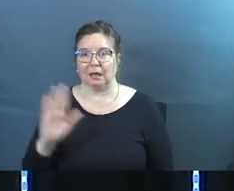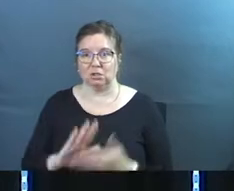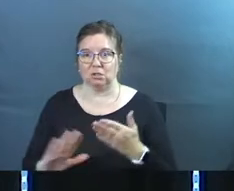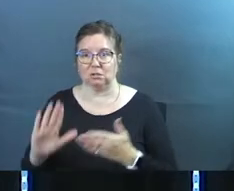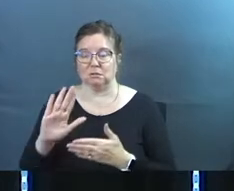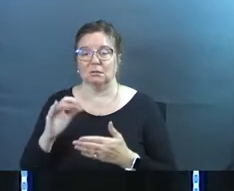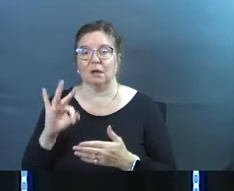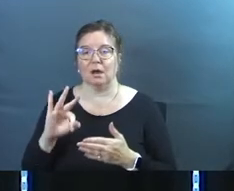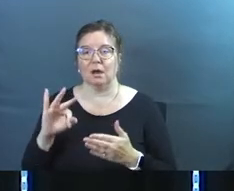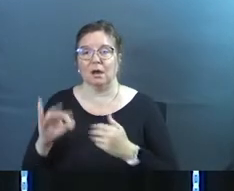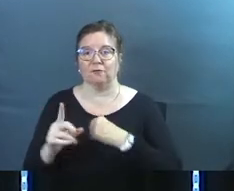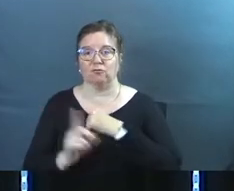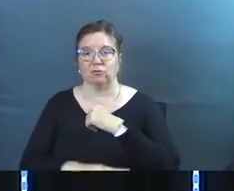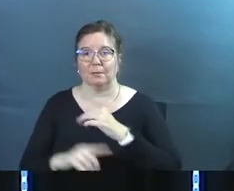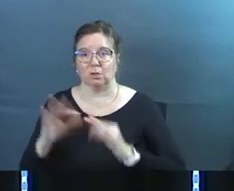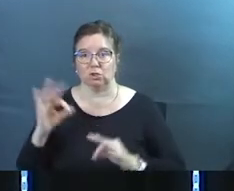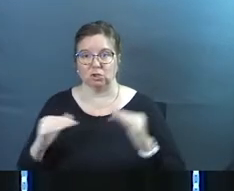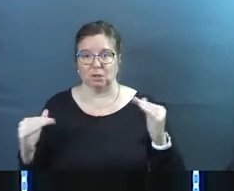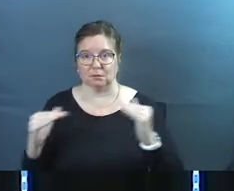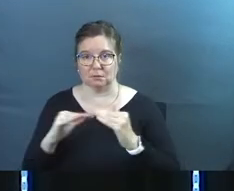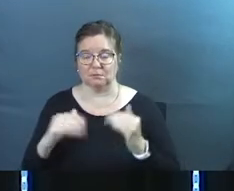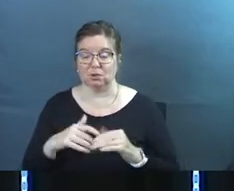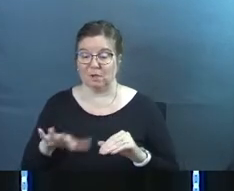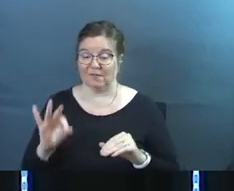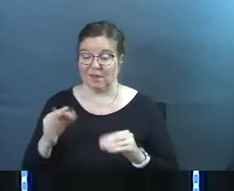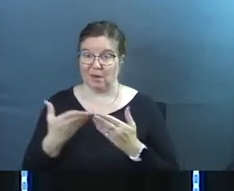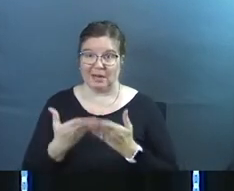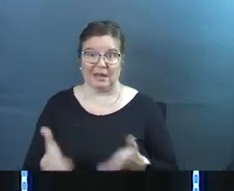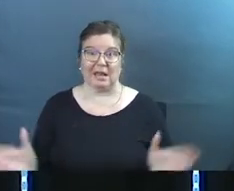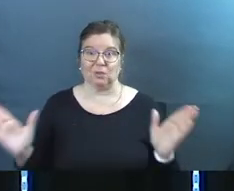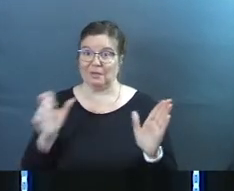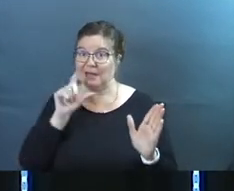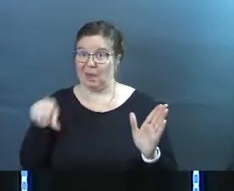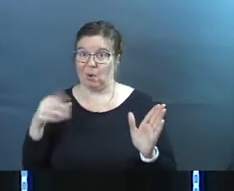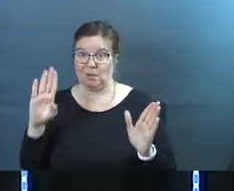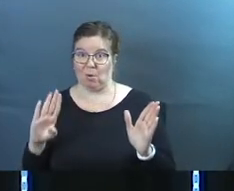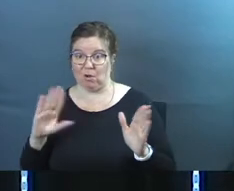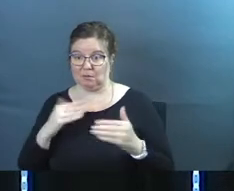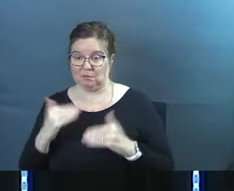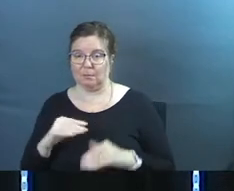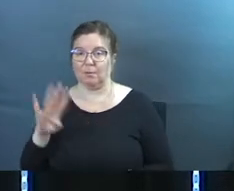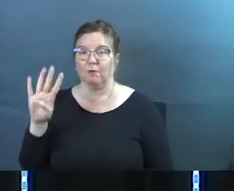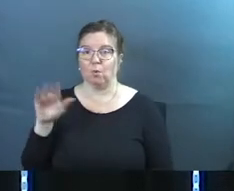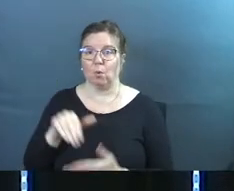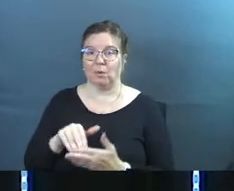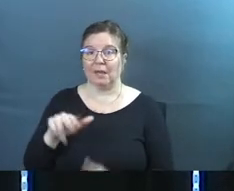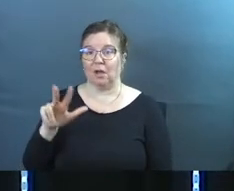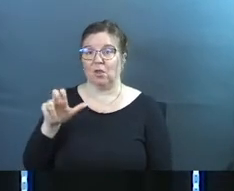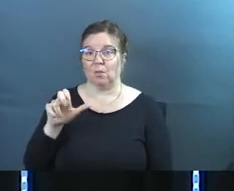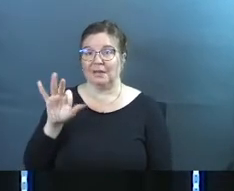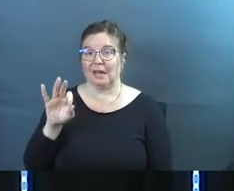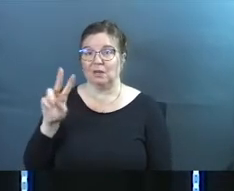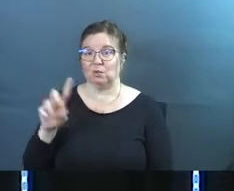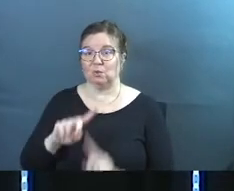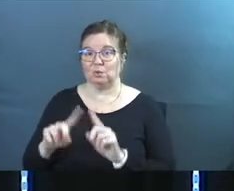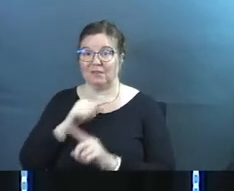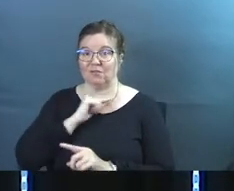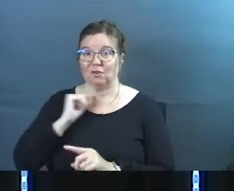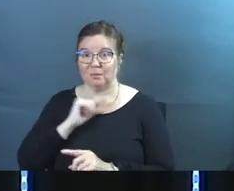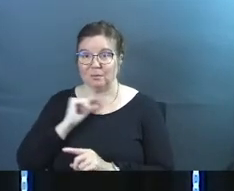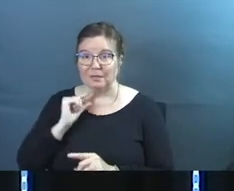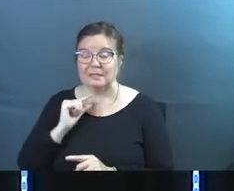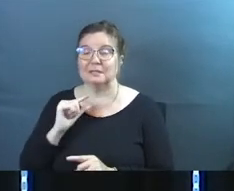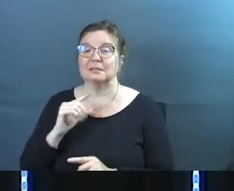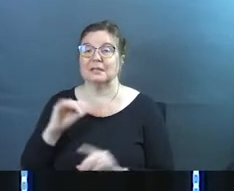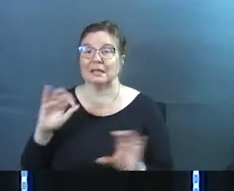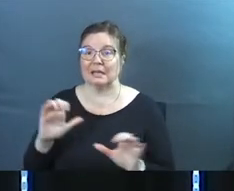they found this nationwide. So going beyond Boston, 4,392 Catholic priests and deacons in